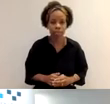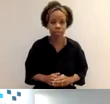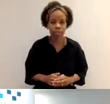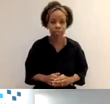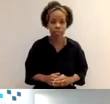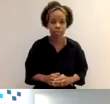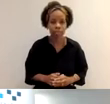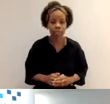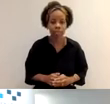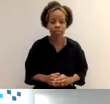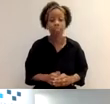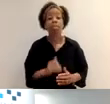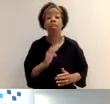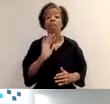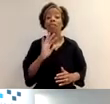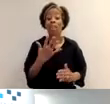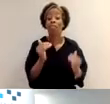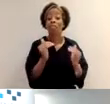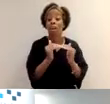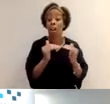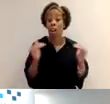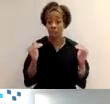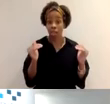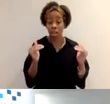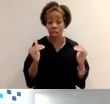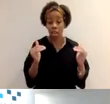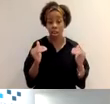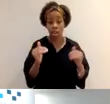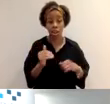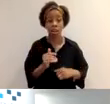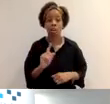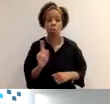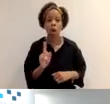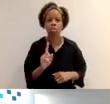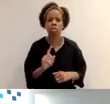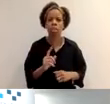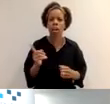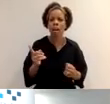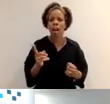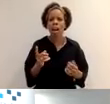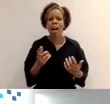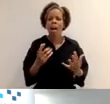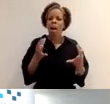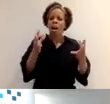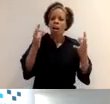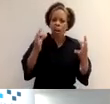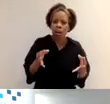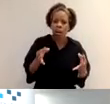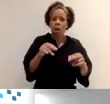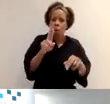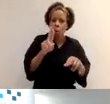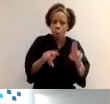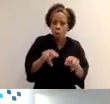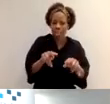the last standard, that is standard five, and that's submitting a profile for audit. And it basically says, upon request, present a written